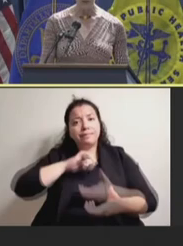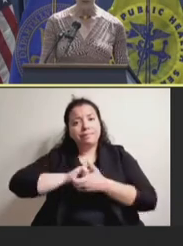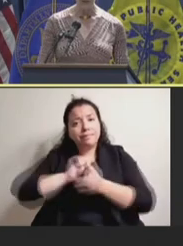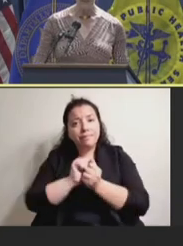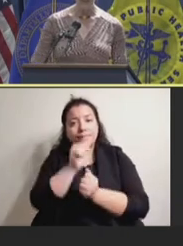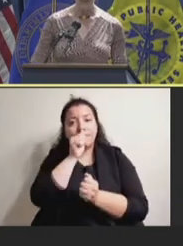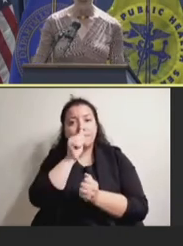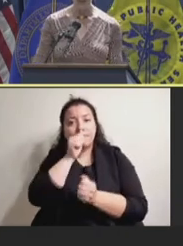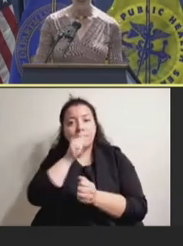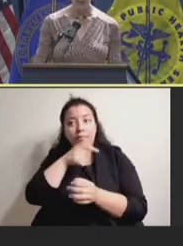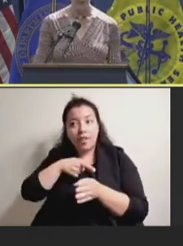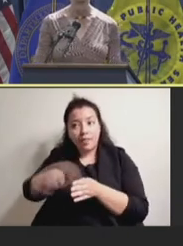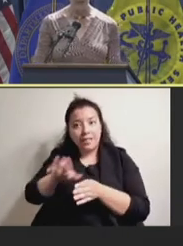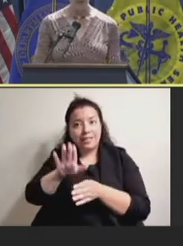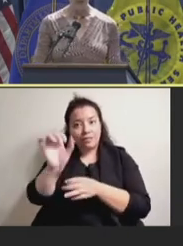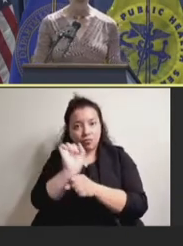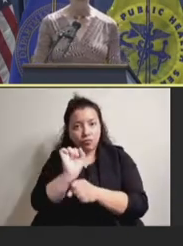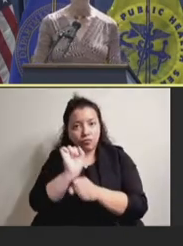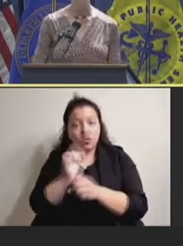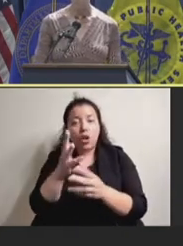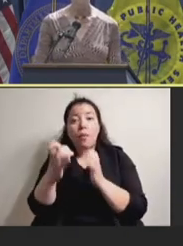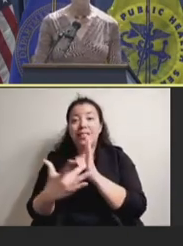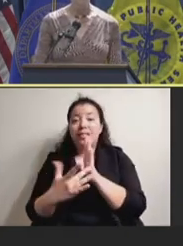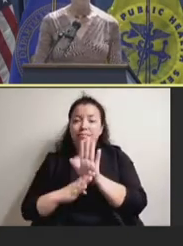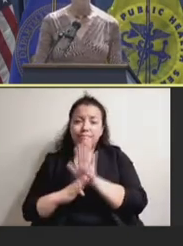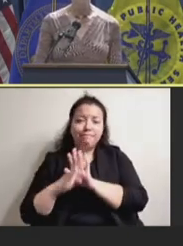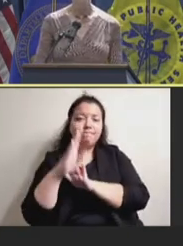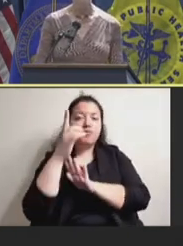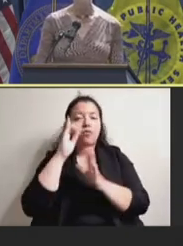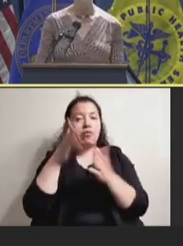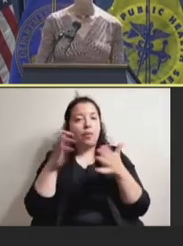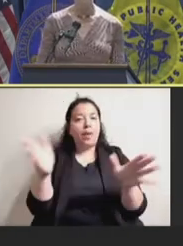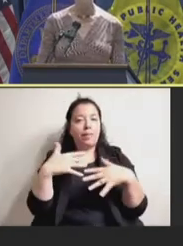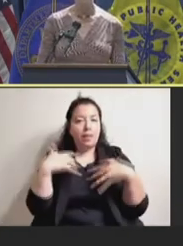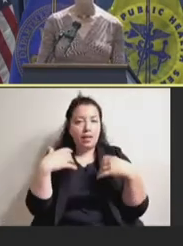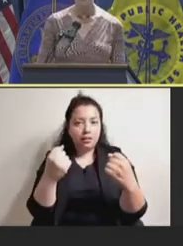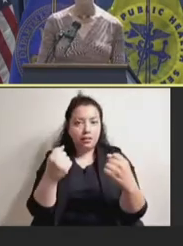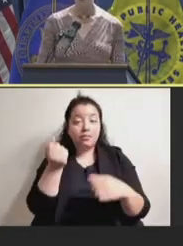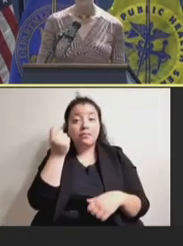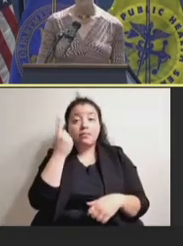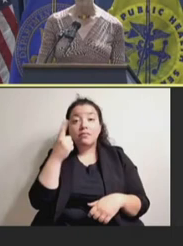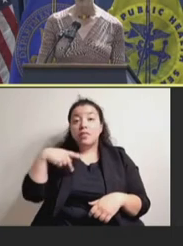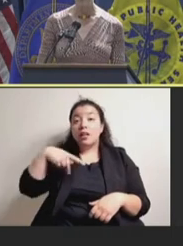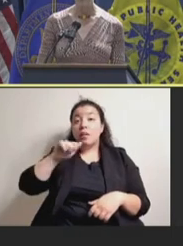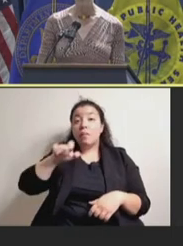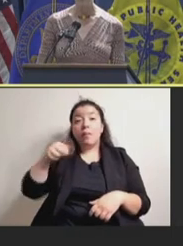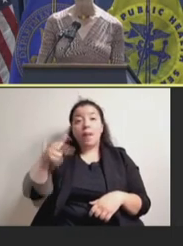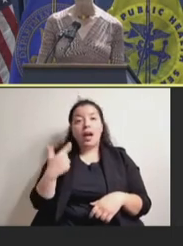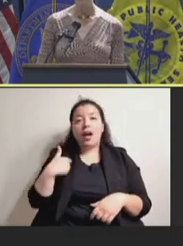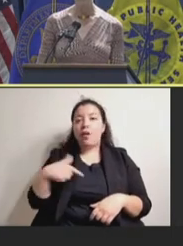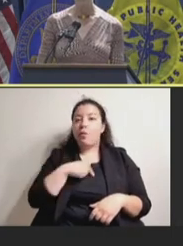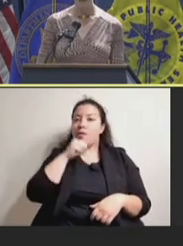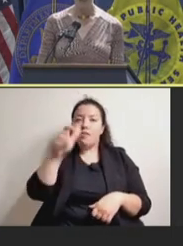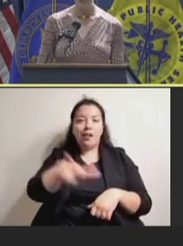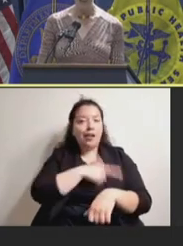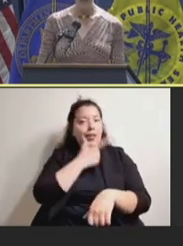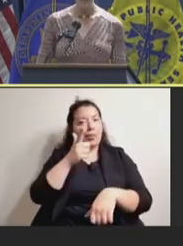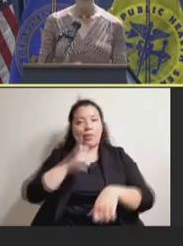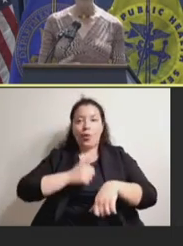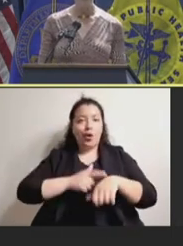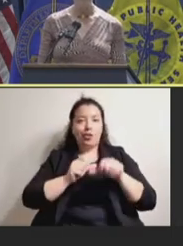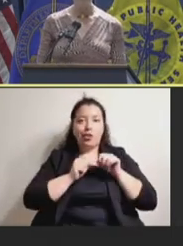to advance technologies that will benefit public health. PATH is never the long-term manufacturer of the technologies that we develop,